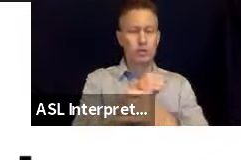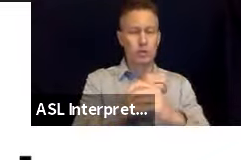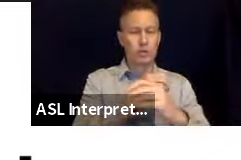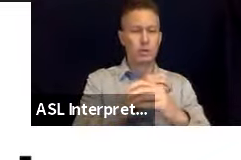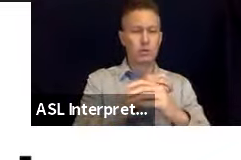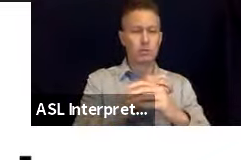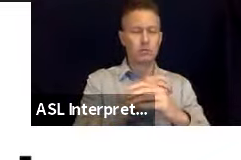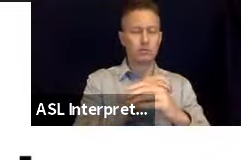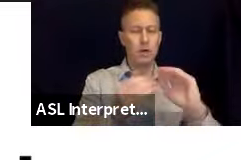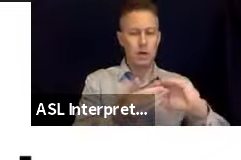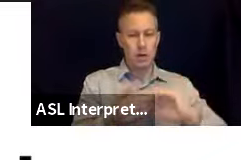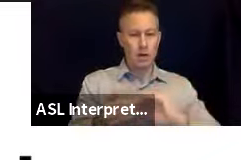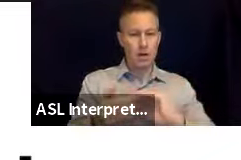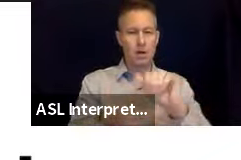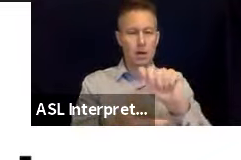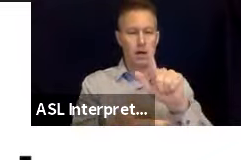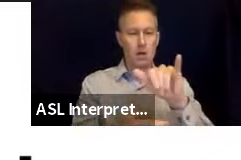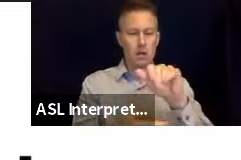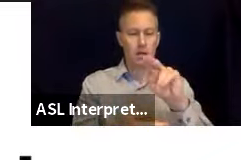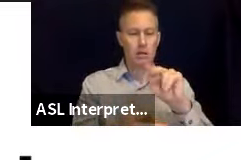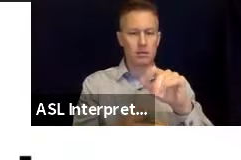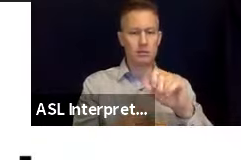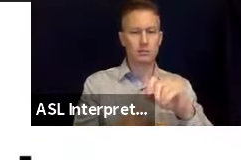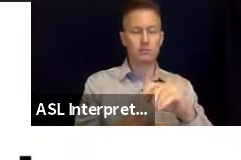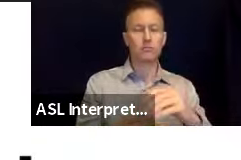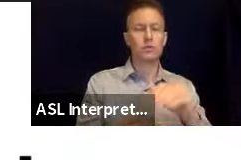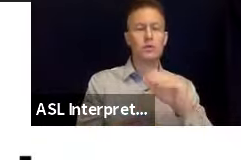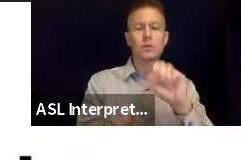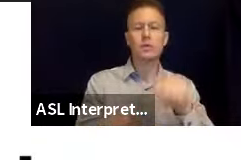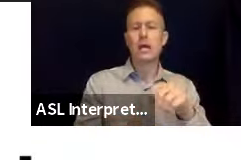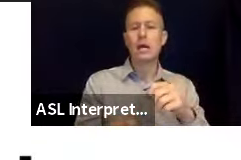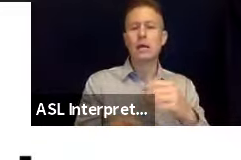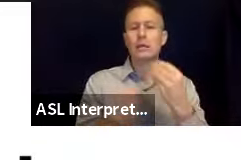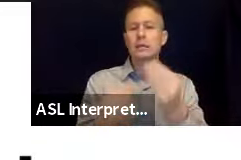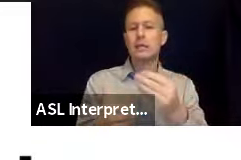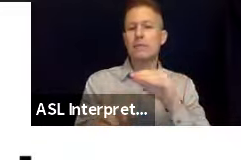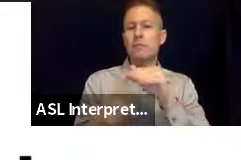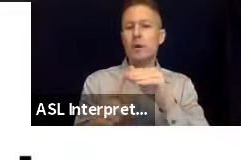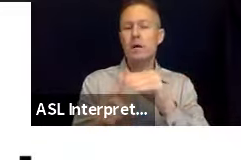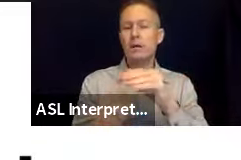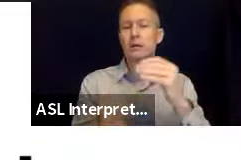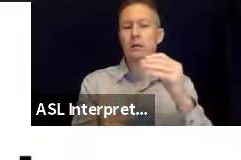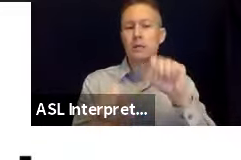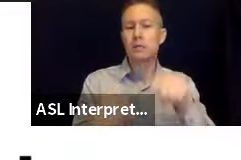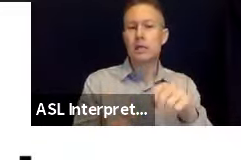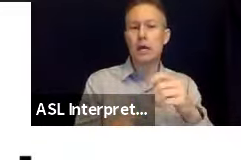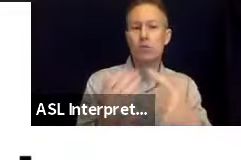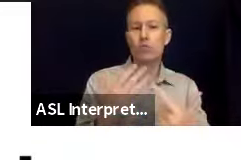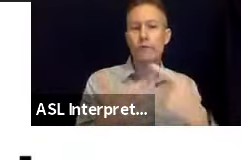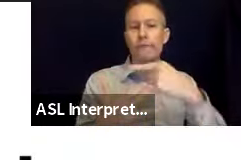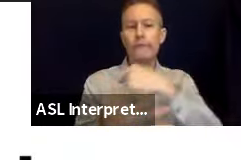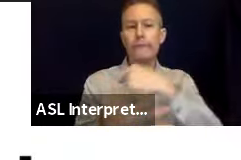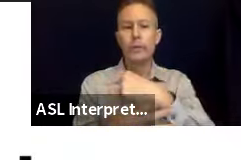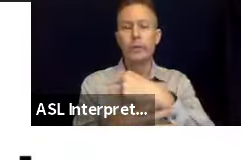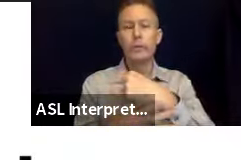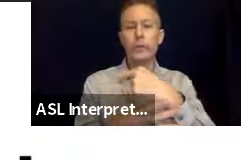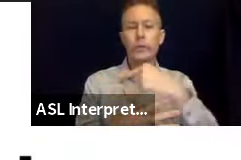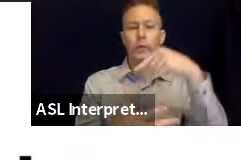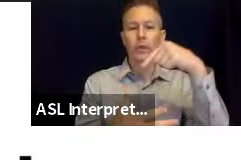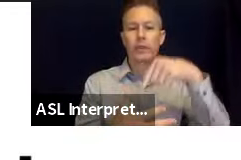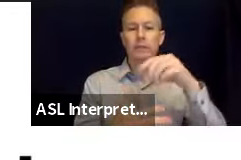Do you want to provide a reminder someone has asked in the chat will the presentation be available to review again at a later date. Yeah,